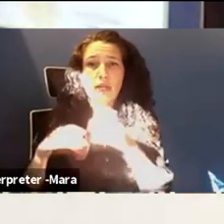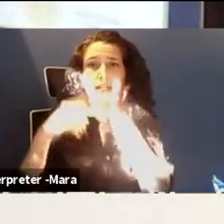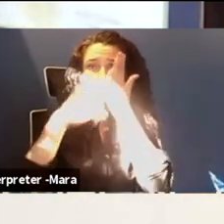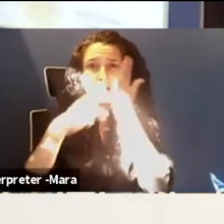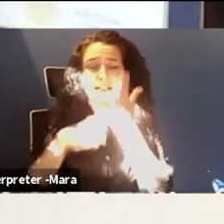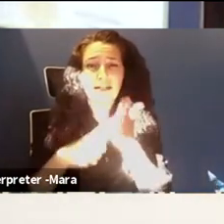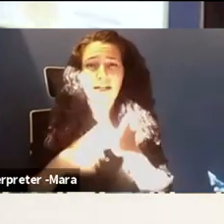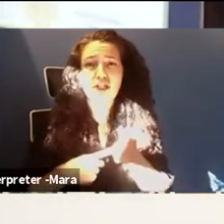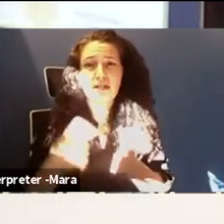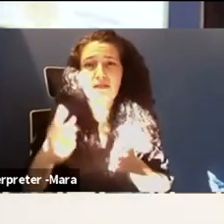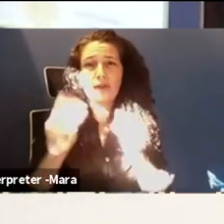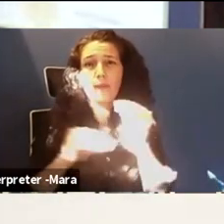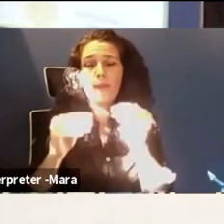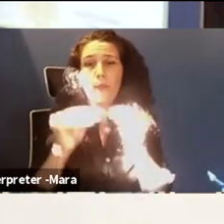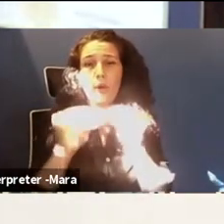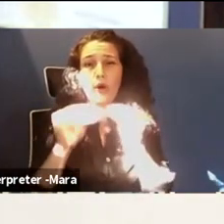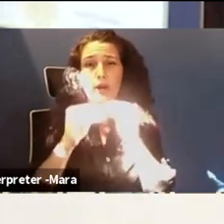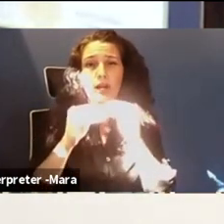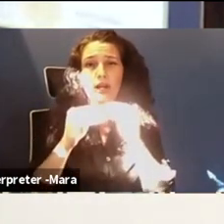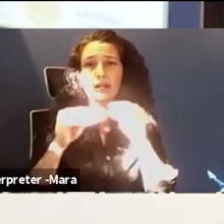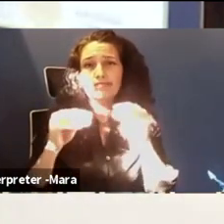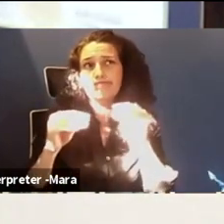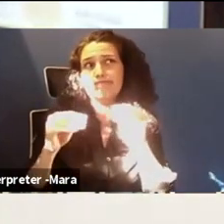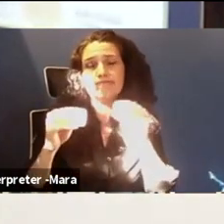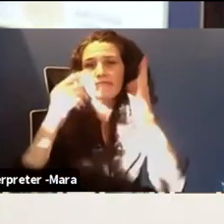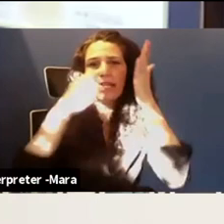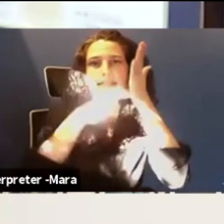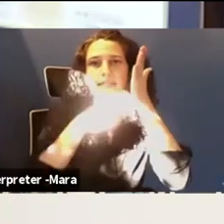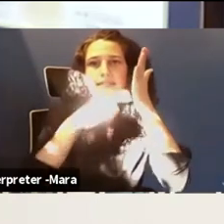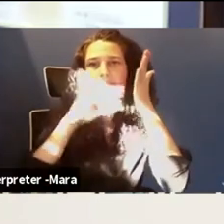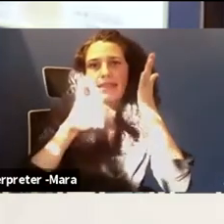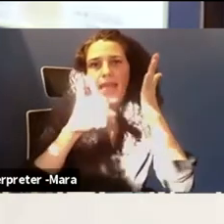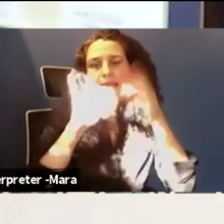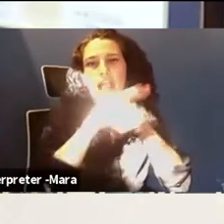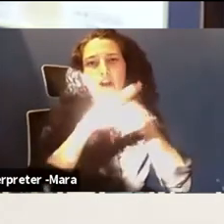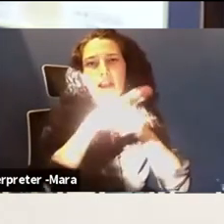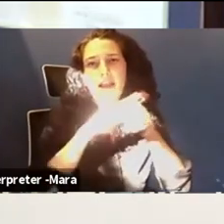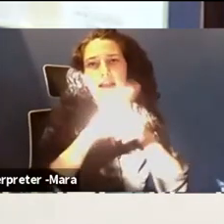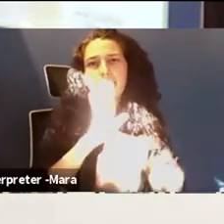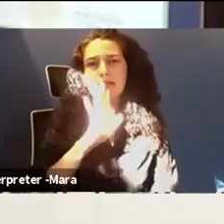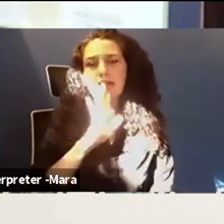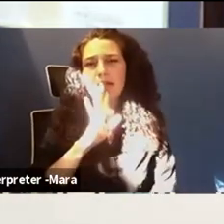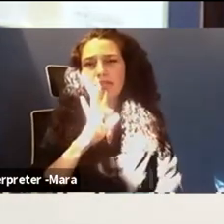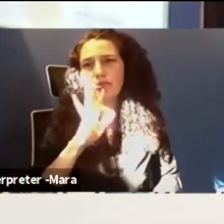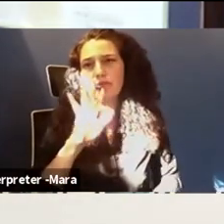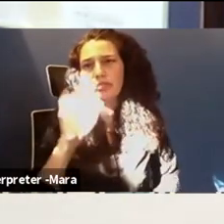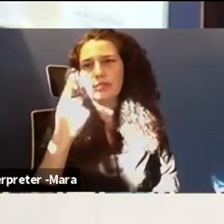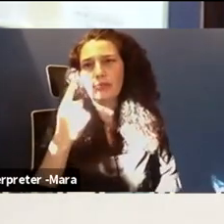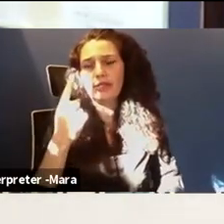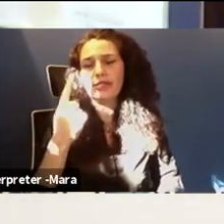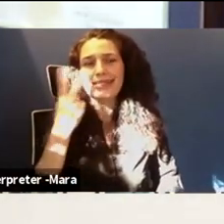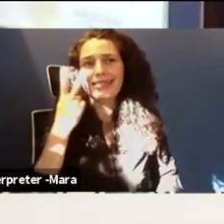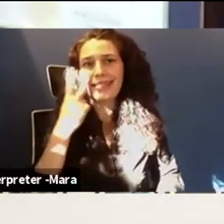there are other scientists that are doing work in that area. And then you might be able to speak with one of them to determine how best you